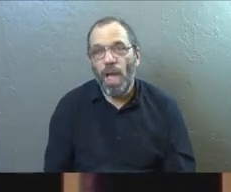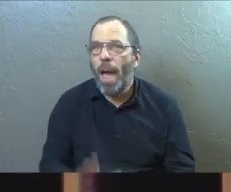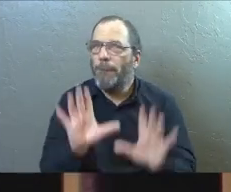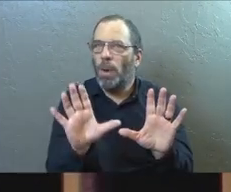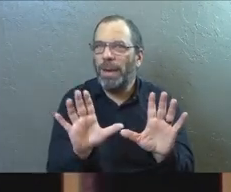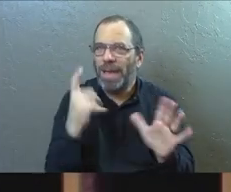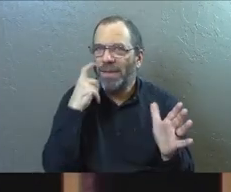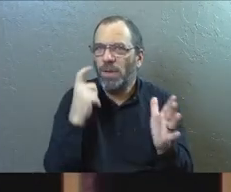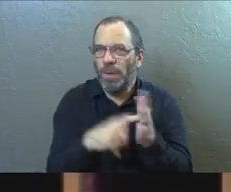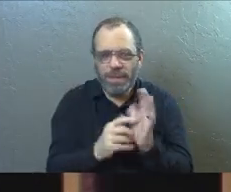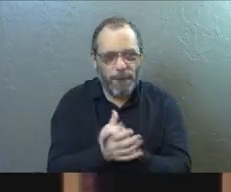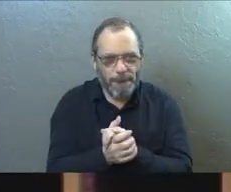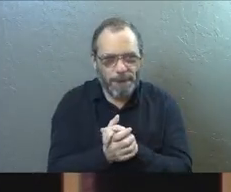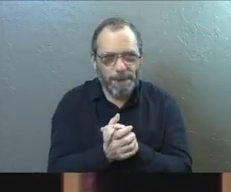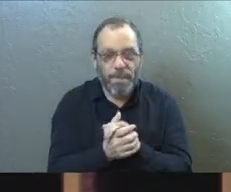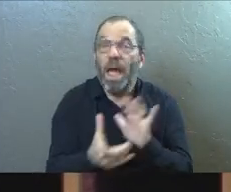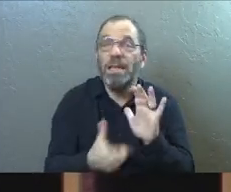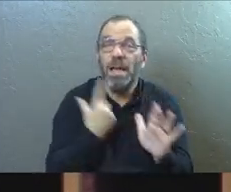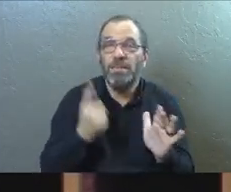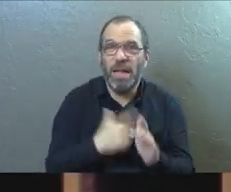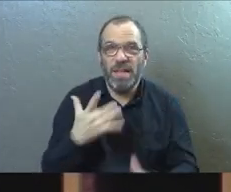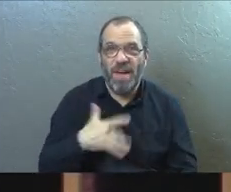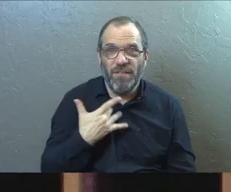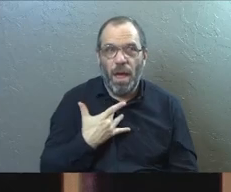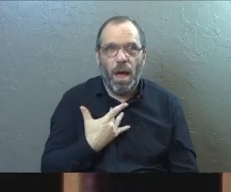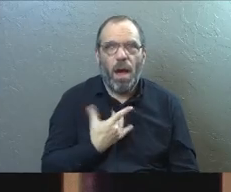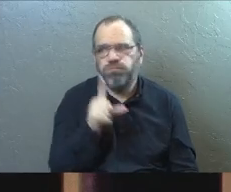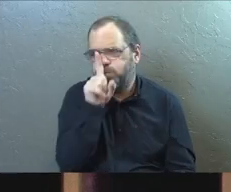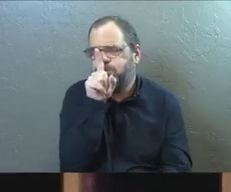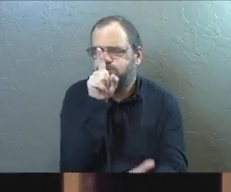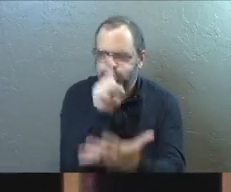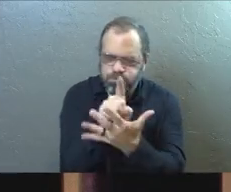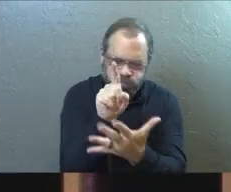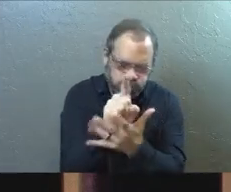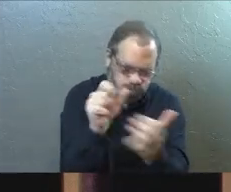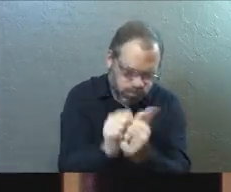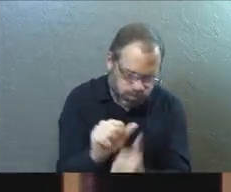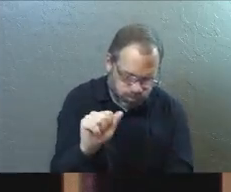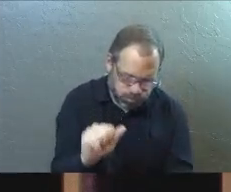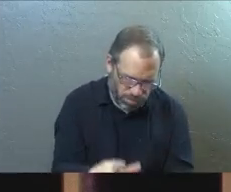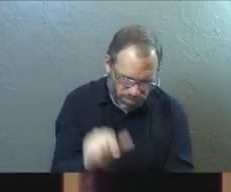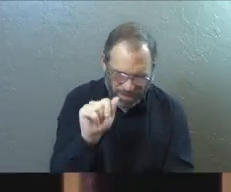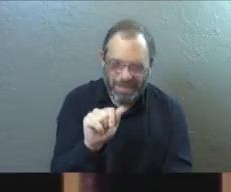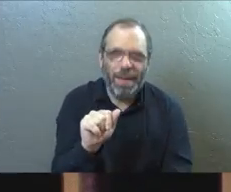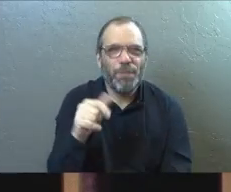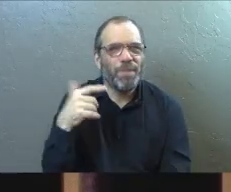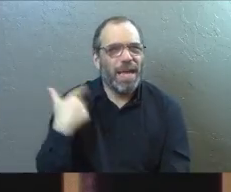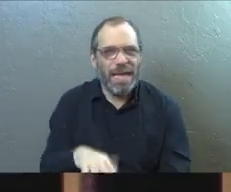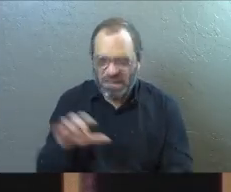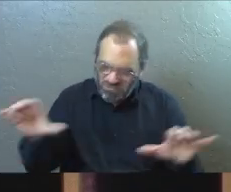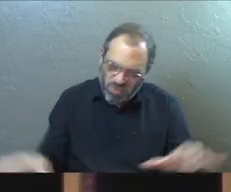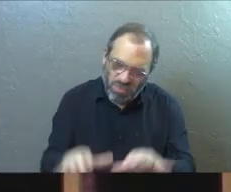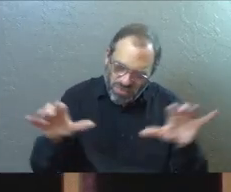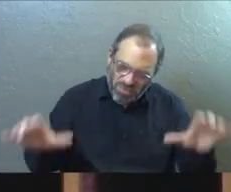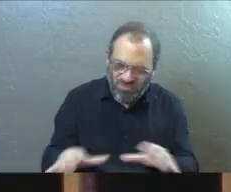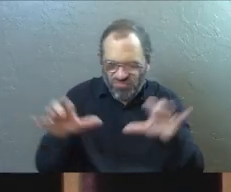But here's what I've noticed. There are times when I feel really in love with Linda and I do all of the things.